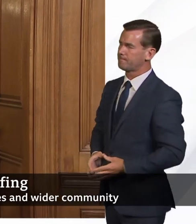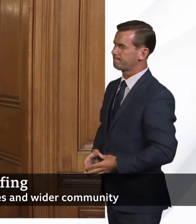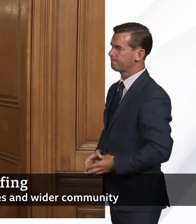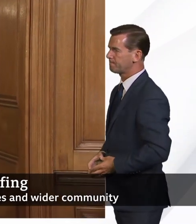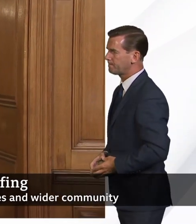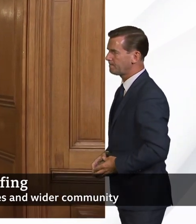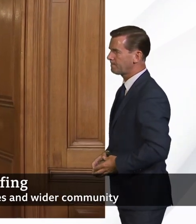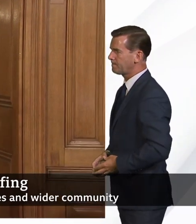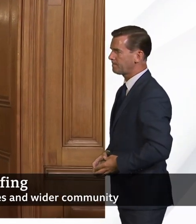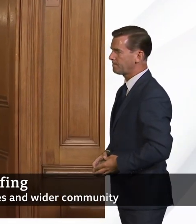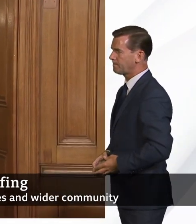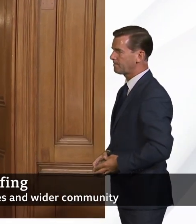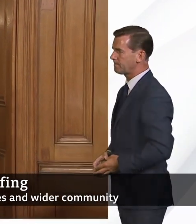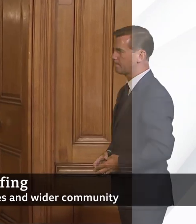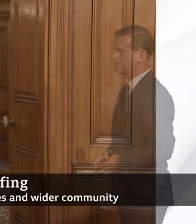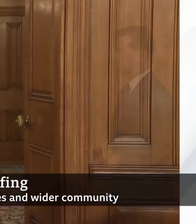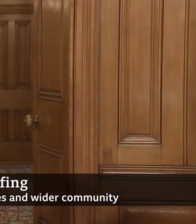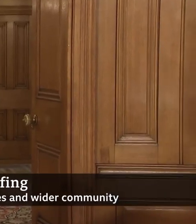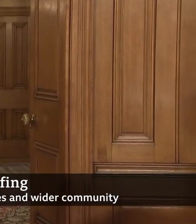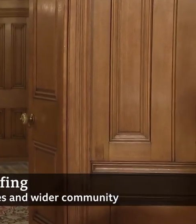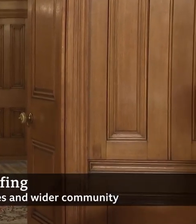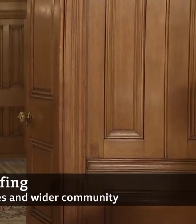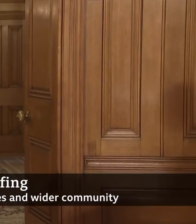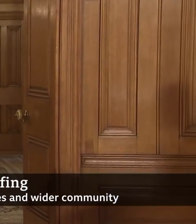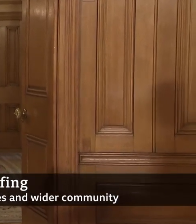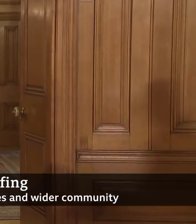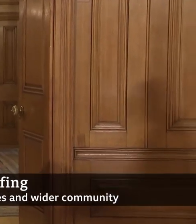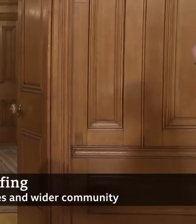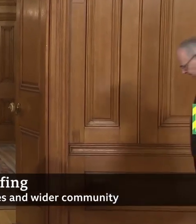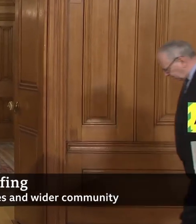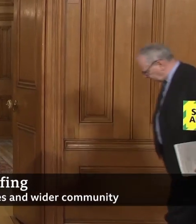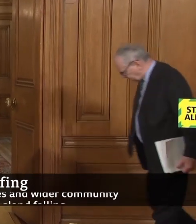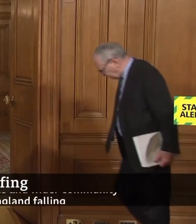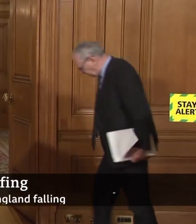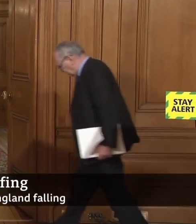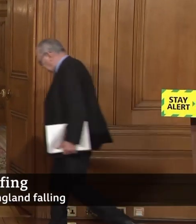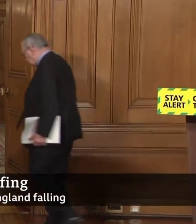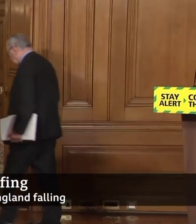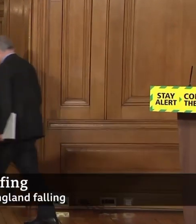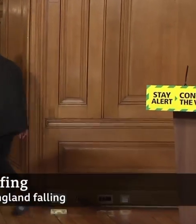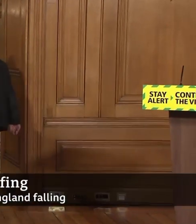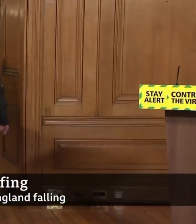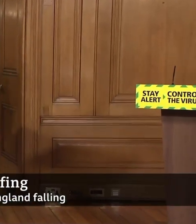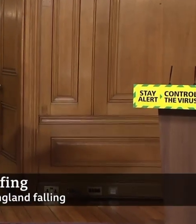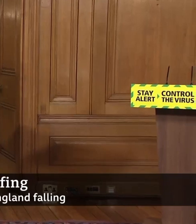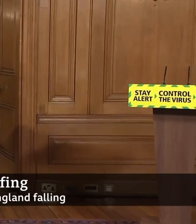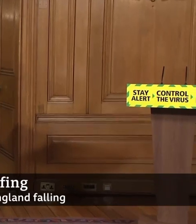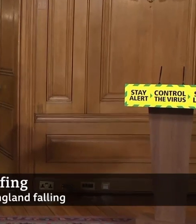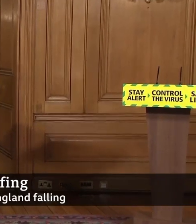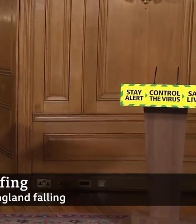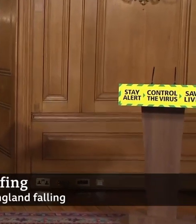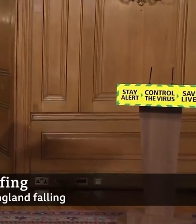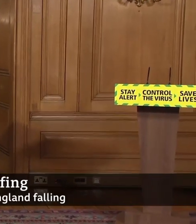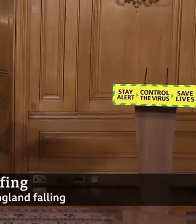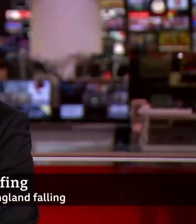So that's the end of the latest coronavirus press briefing at Downing Street, Grant Shapps there, the Transport Secretary. Let's just